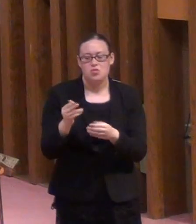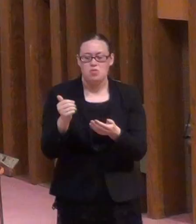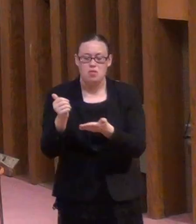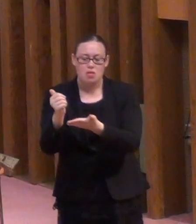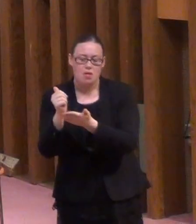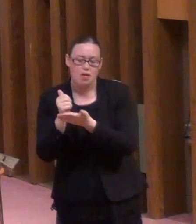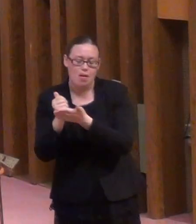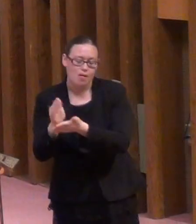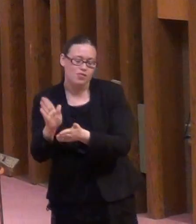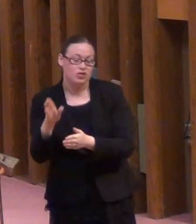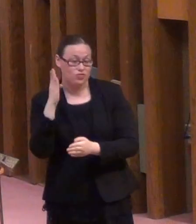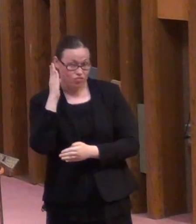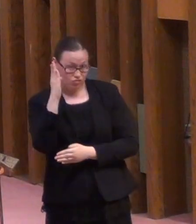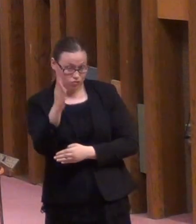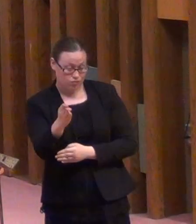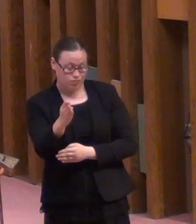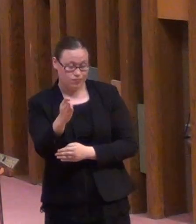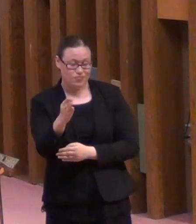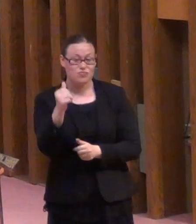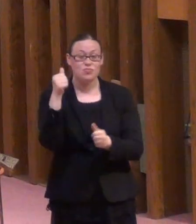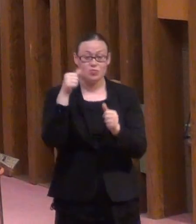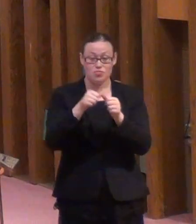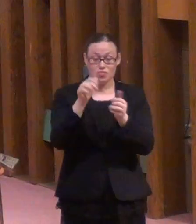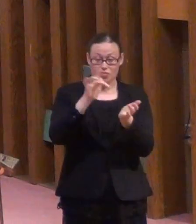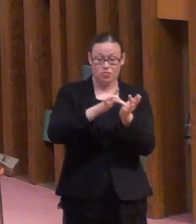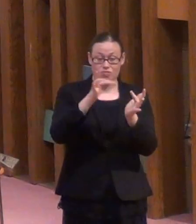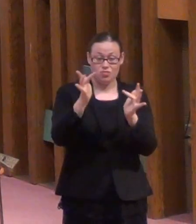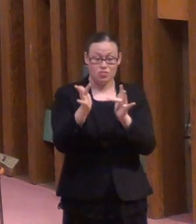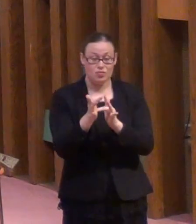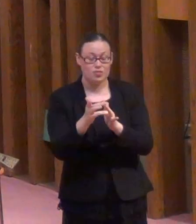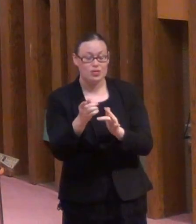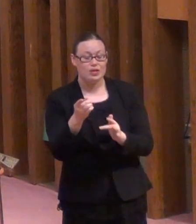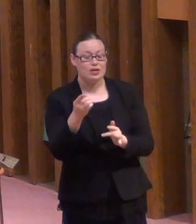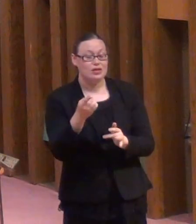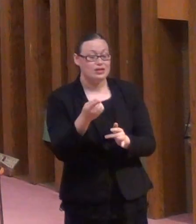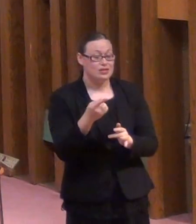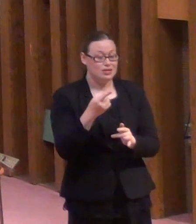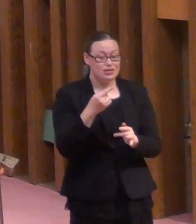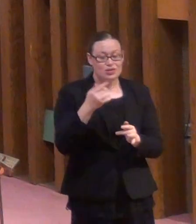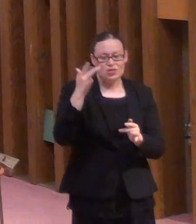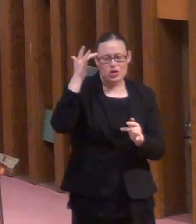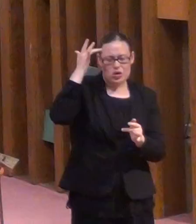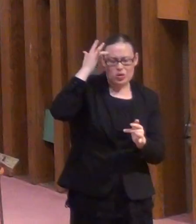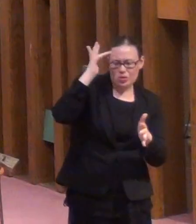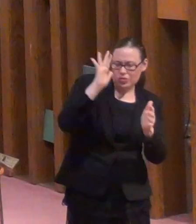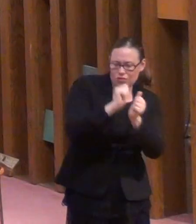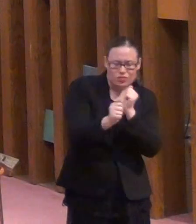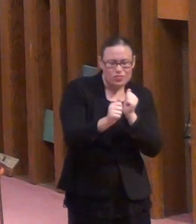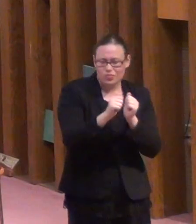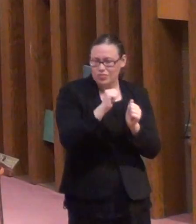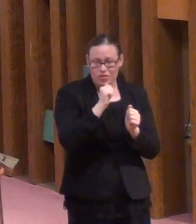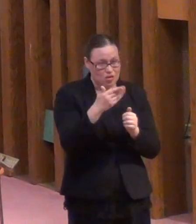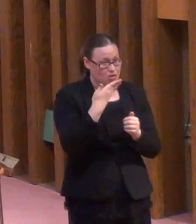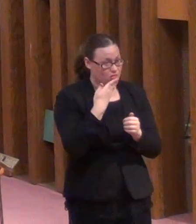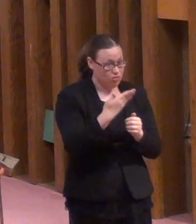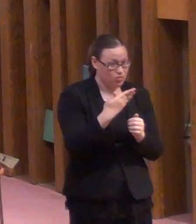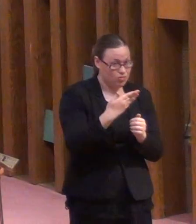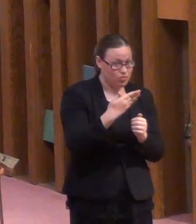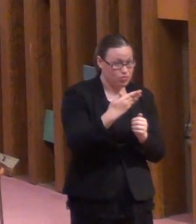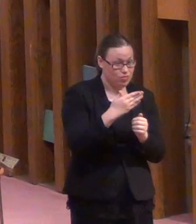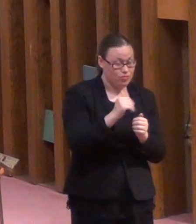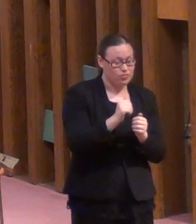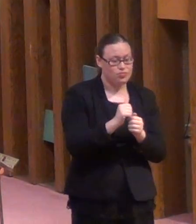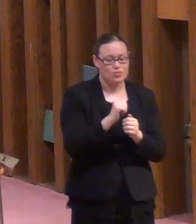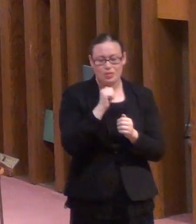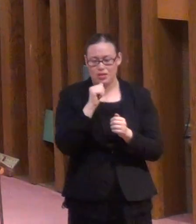let's remember, as Jesus taught about this, that shrewdness is not a virtue. Neither is subtlety